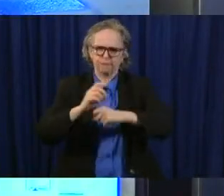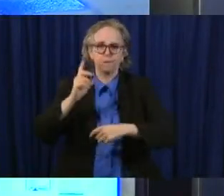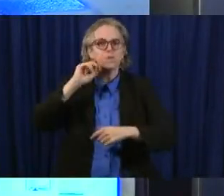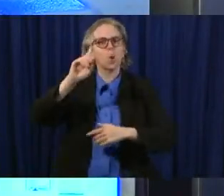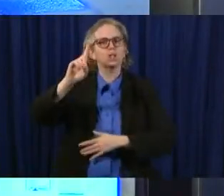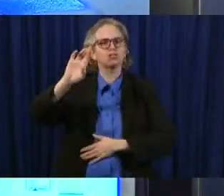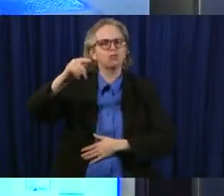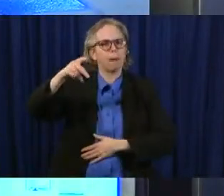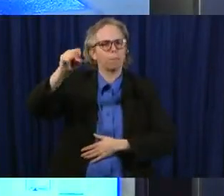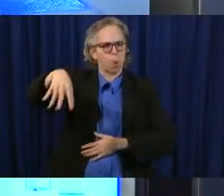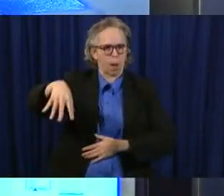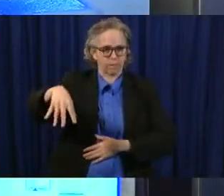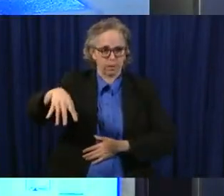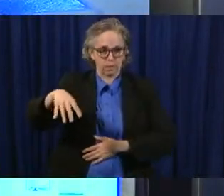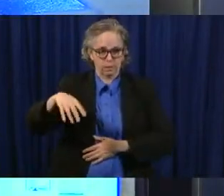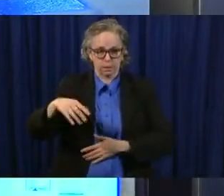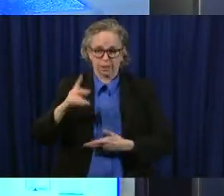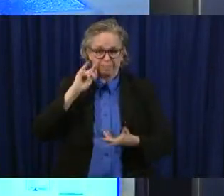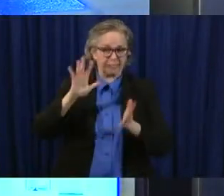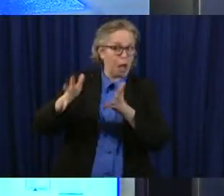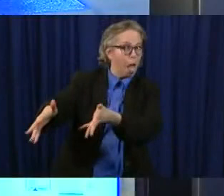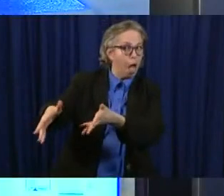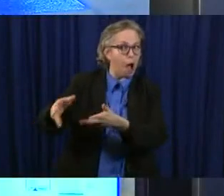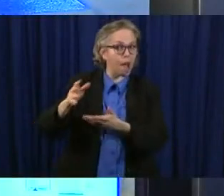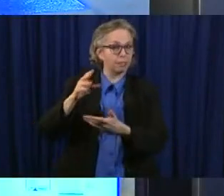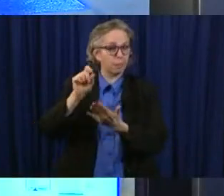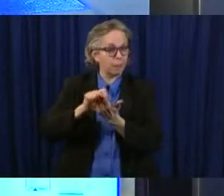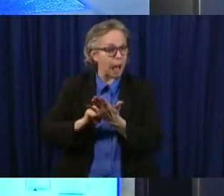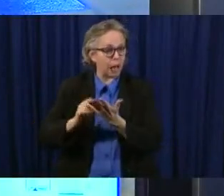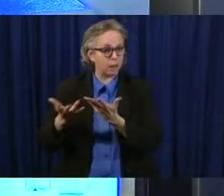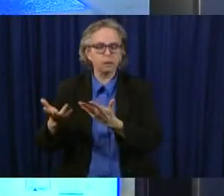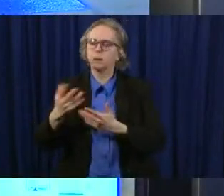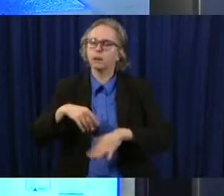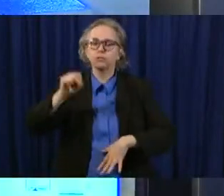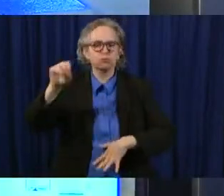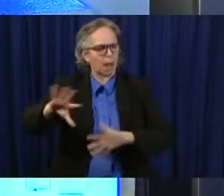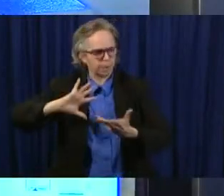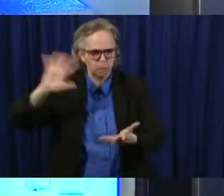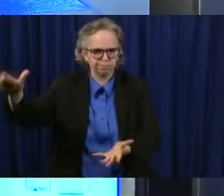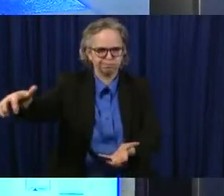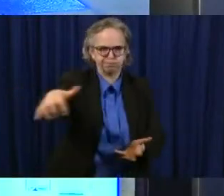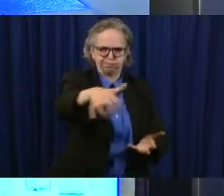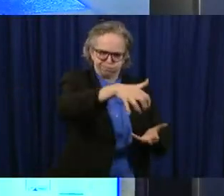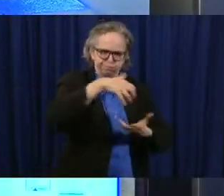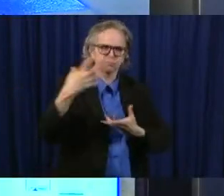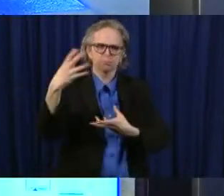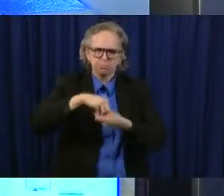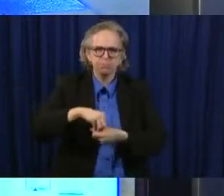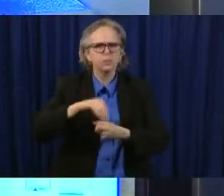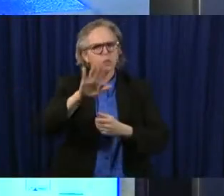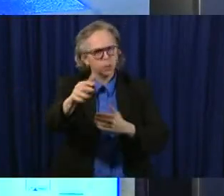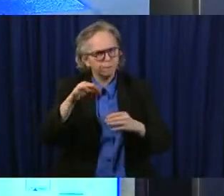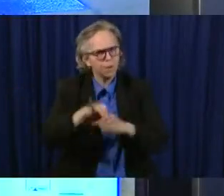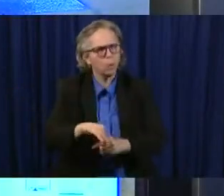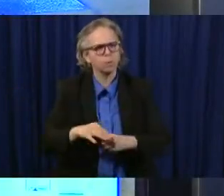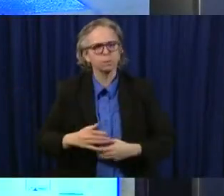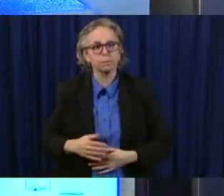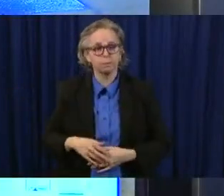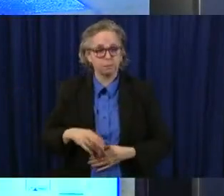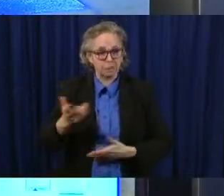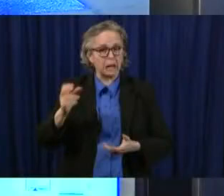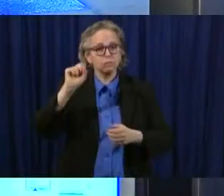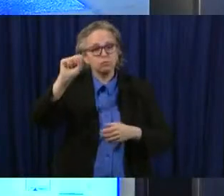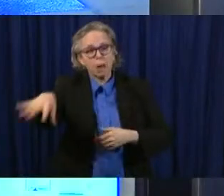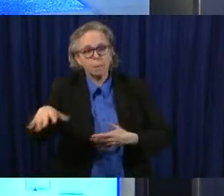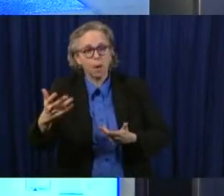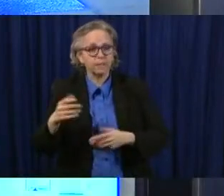ballot's sitting there on your kitchen table we want to hear your voice we don't want you left out of this election you have until 7 30 tonight to get that